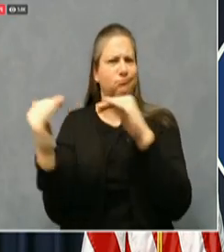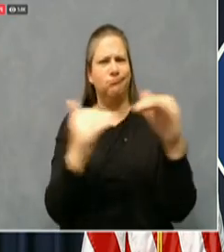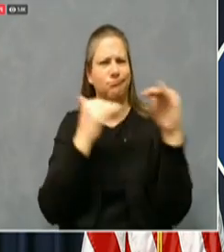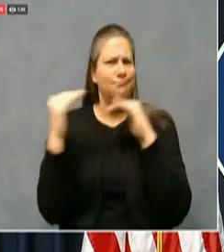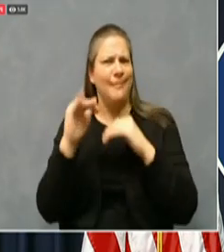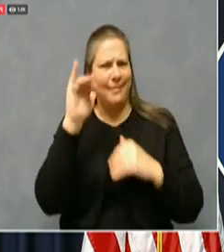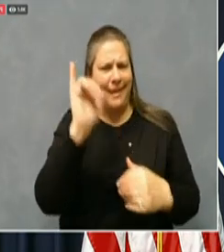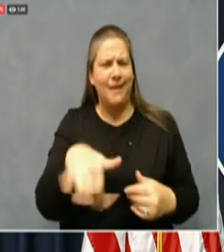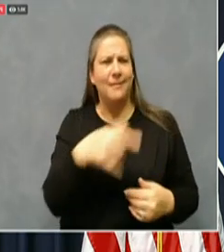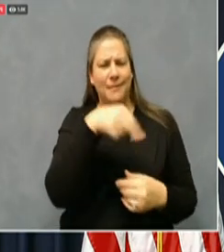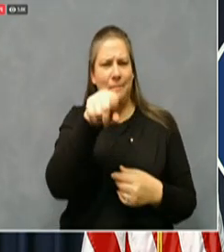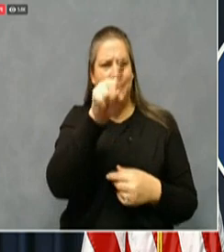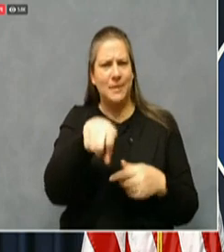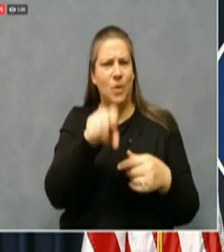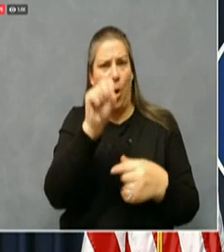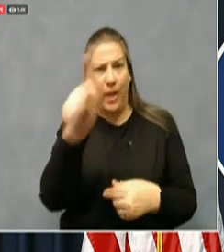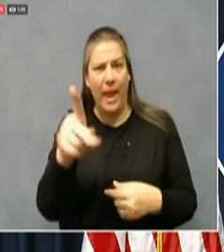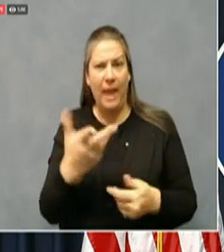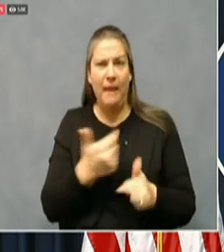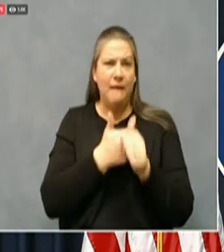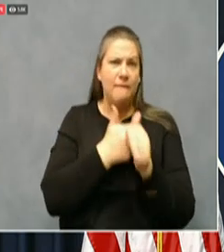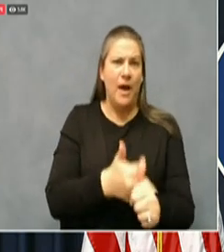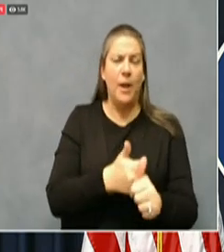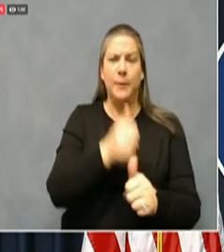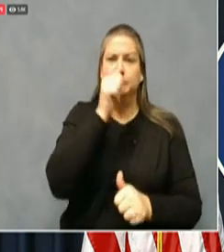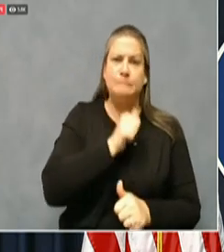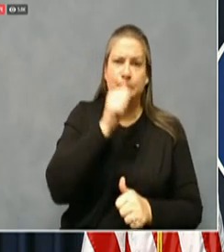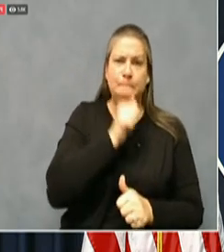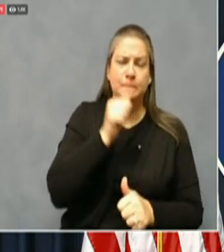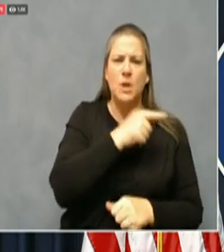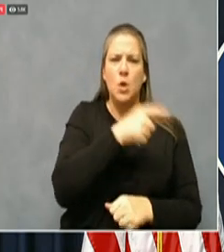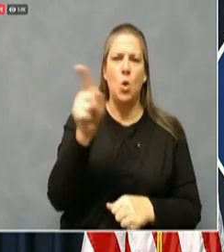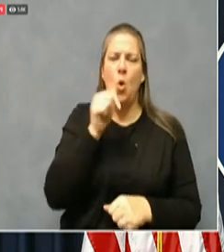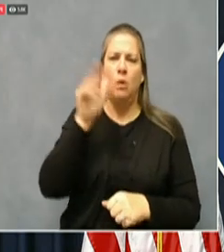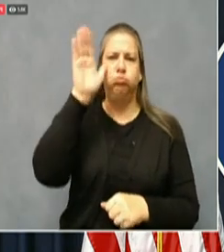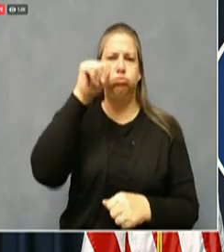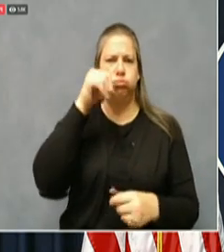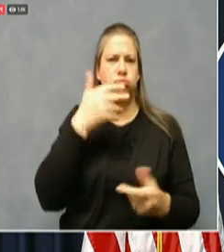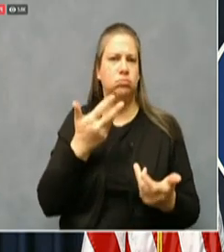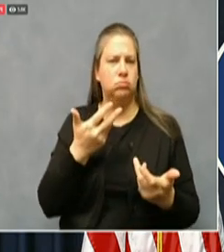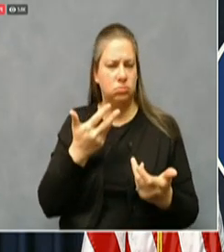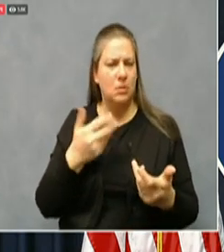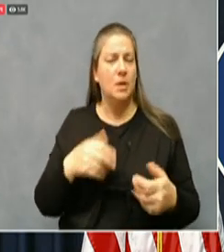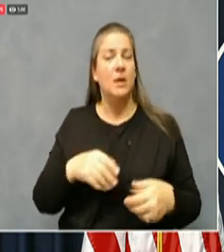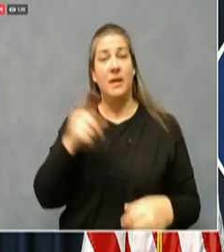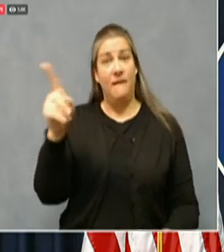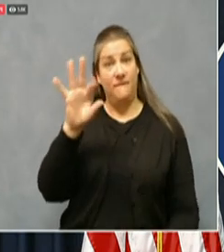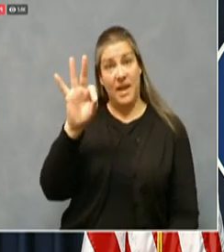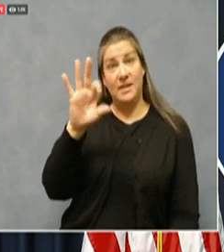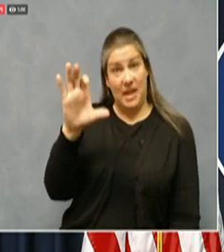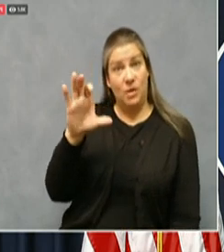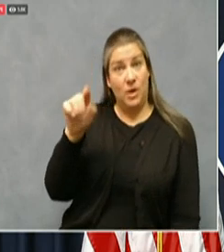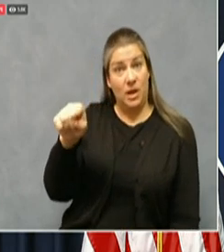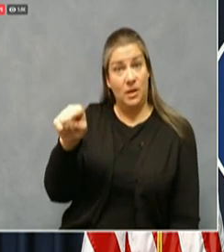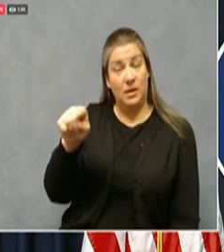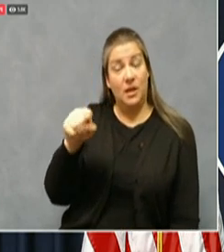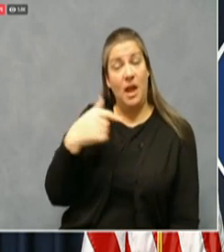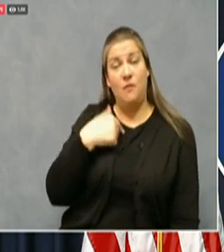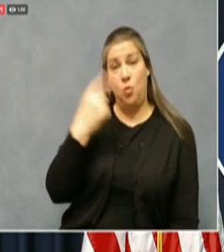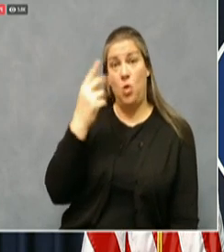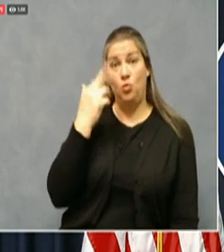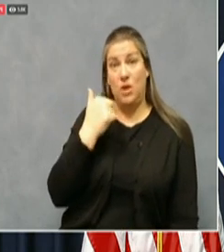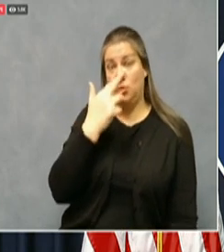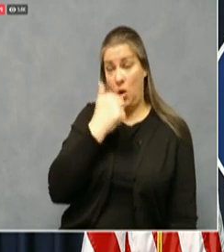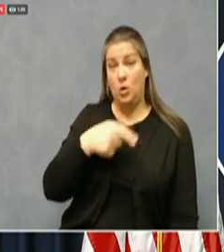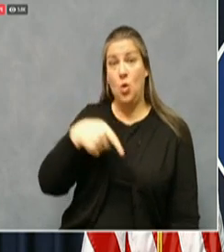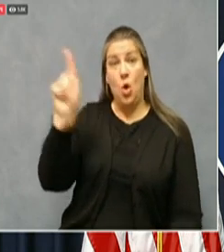ready for the 14th and not try to be the exception. Certainly in Fayette County, they took one restaurant to court. They got an order closing it. I'm told